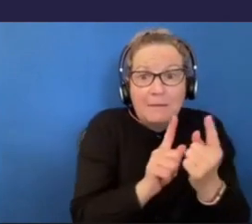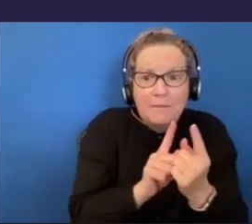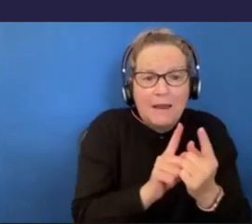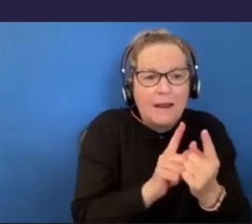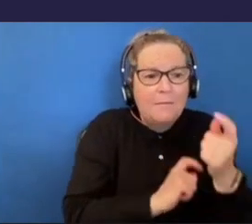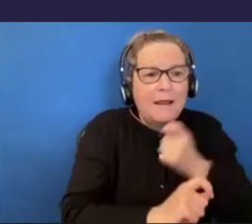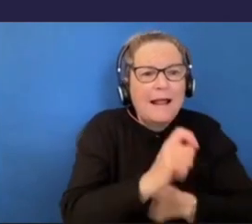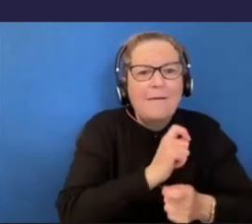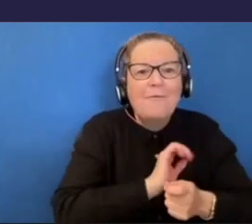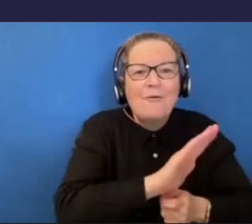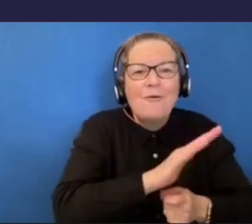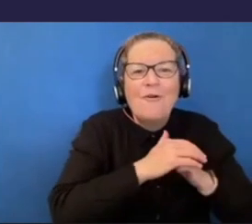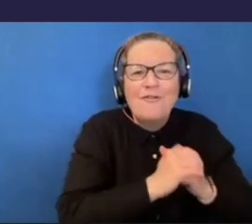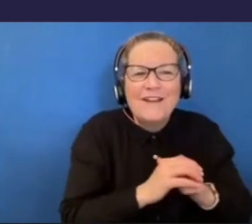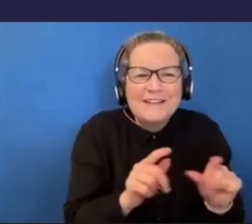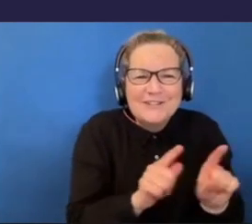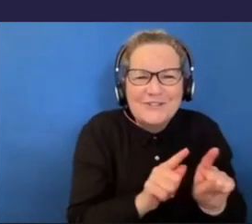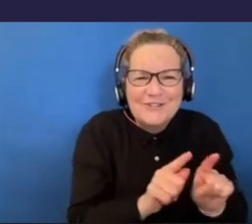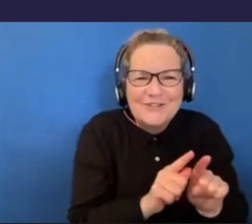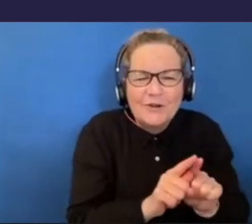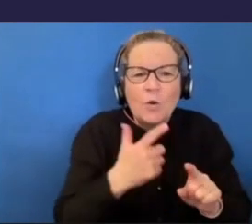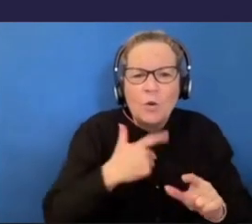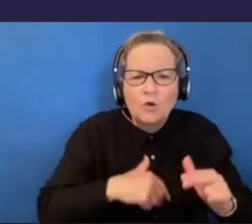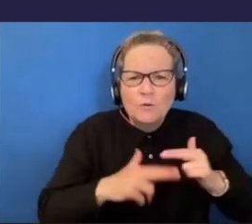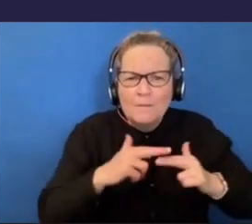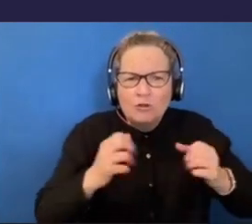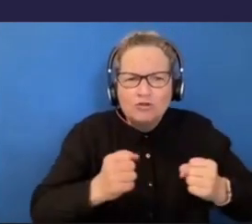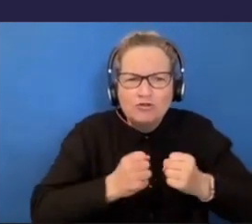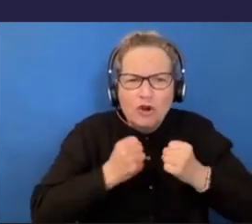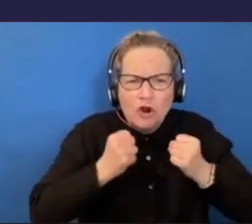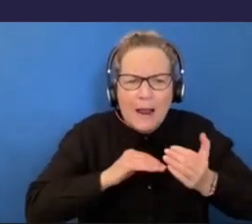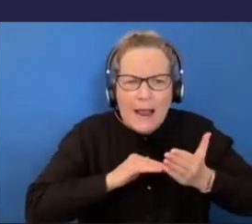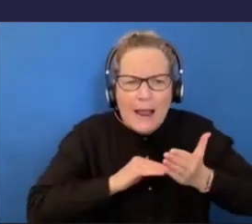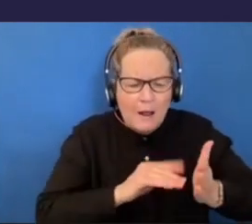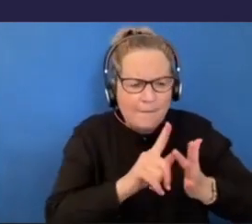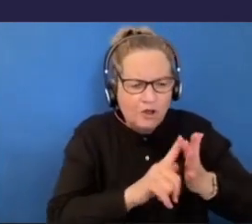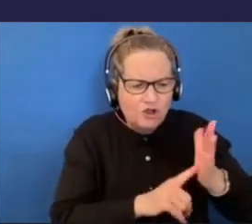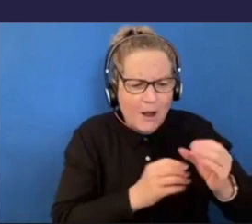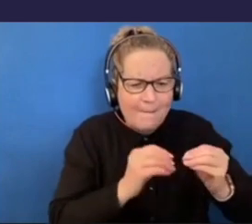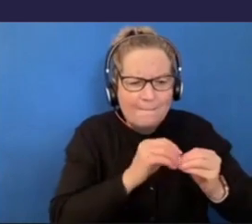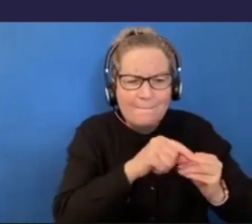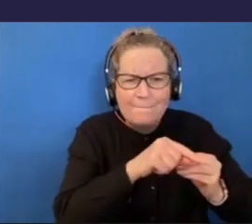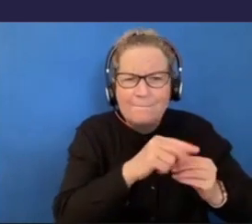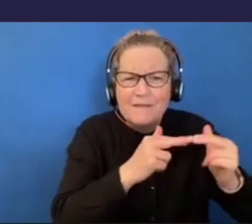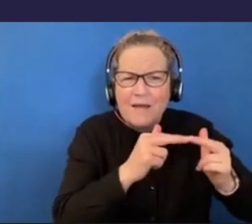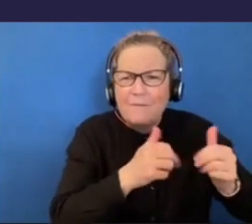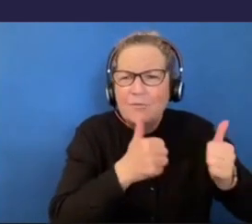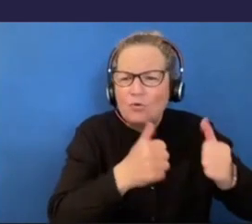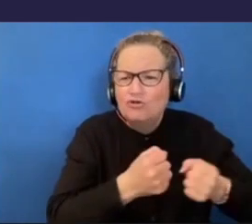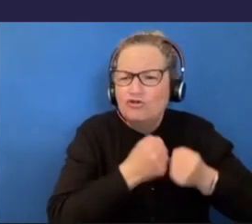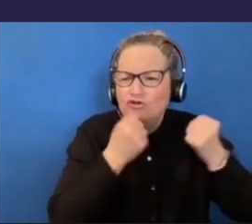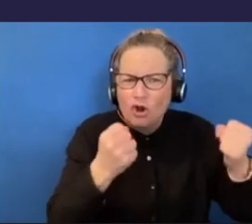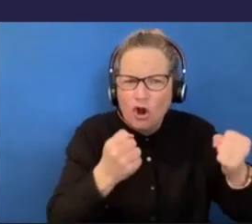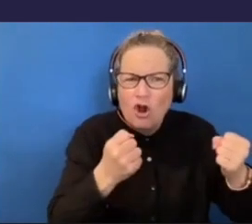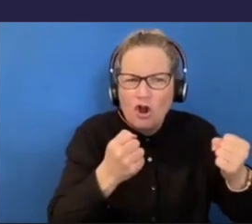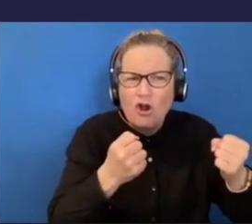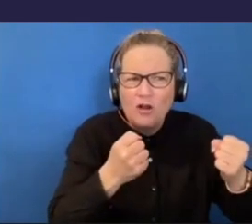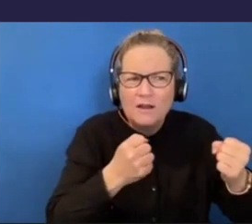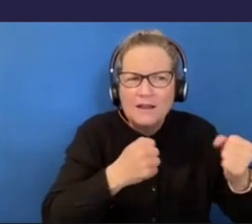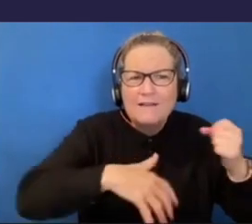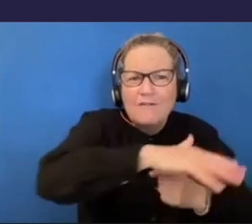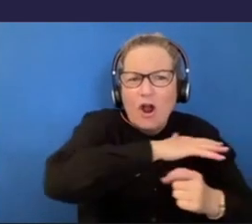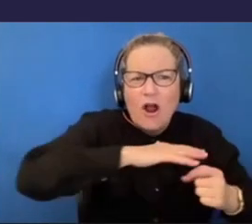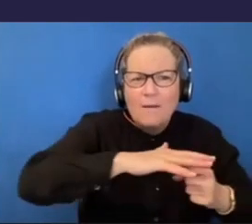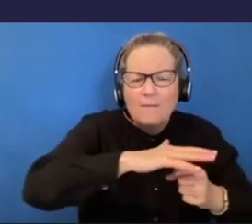network. And we're just trying to build this strong, help Jacob build this strong environment and, um, and grow that social